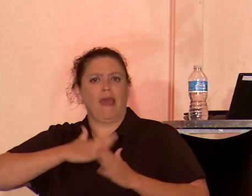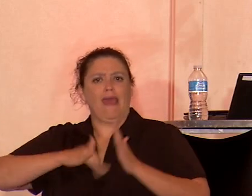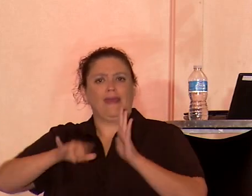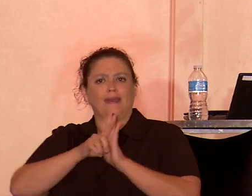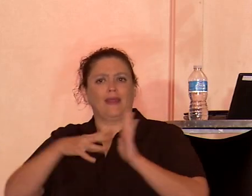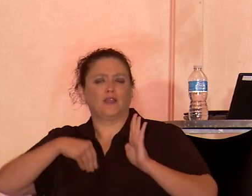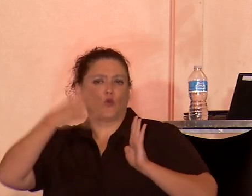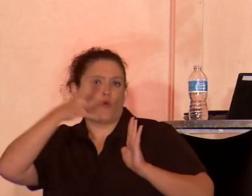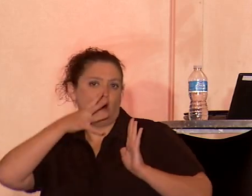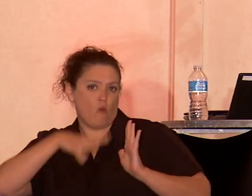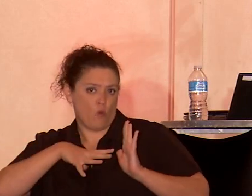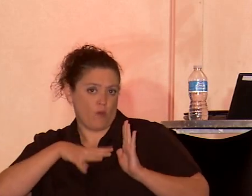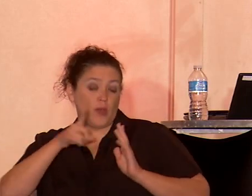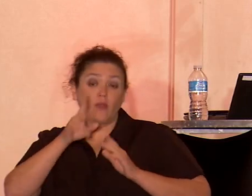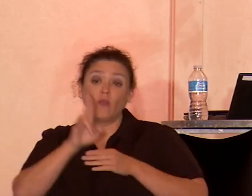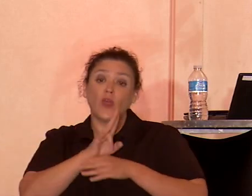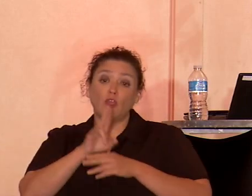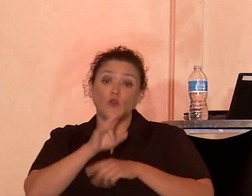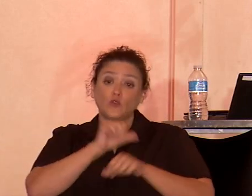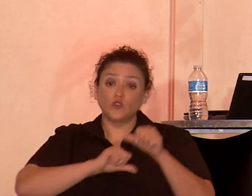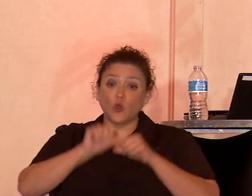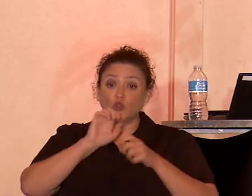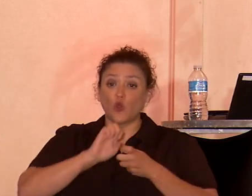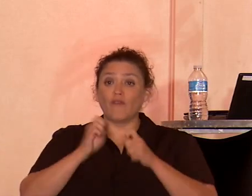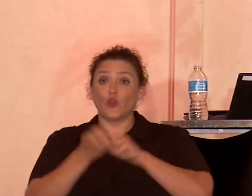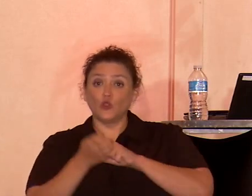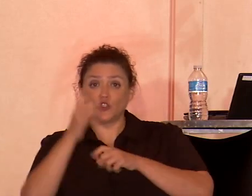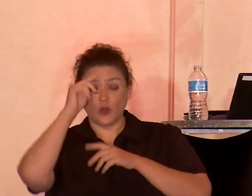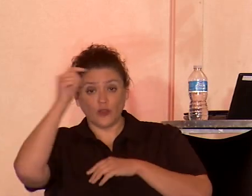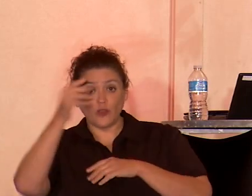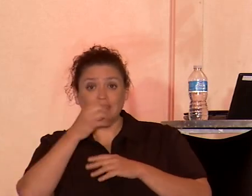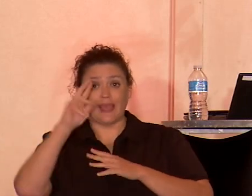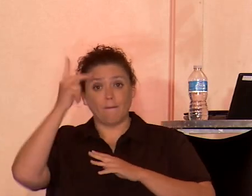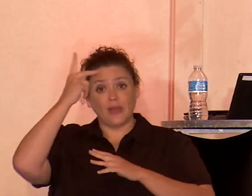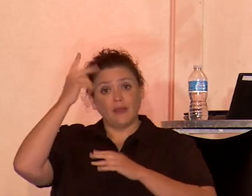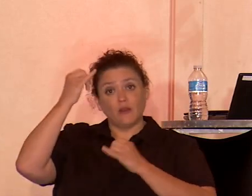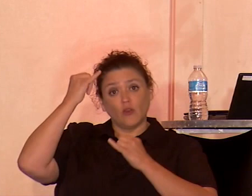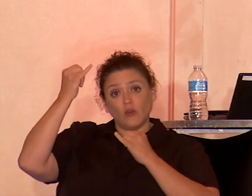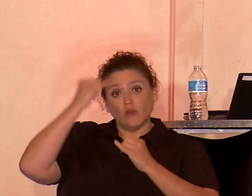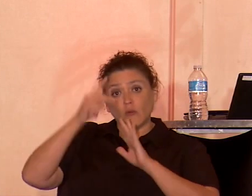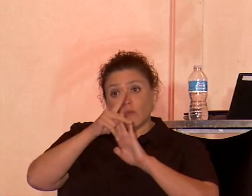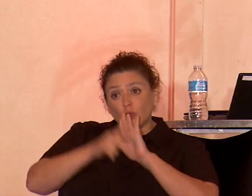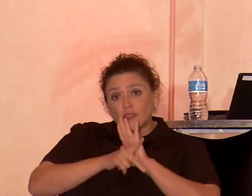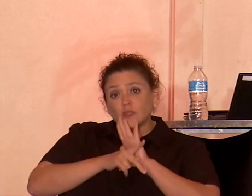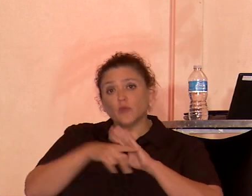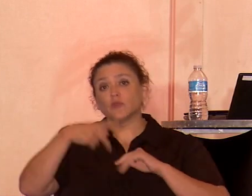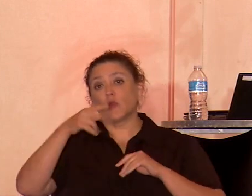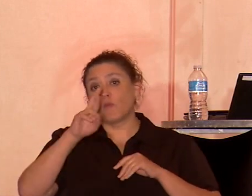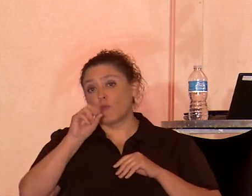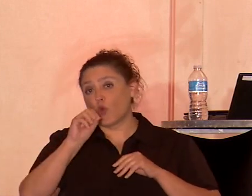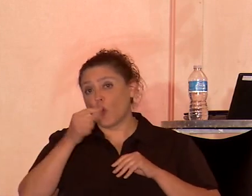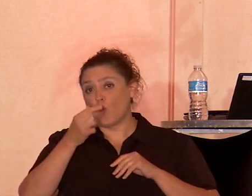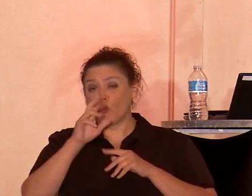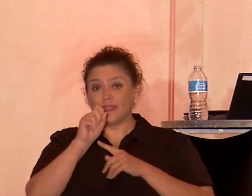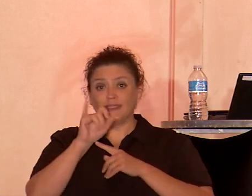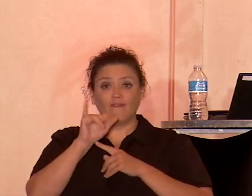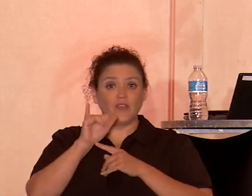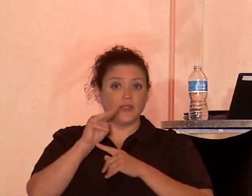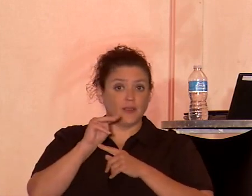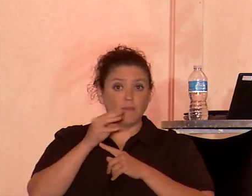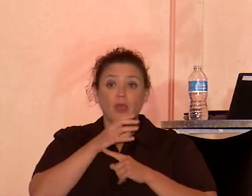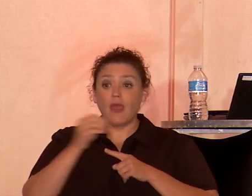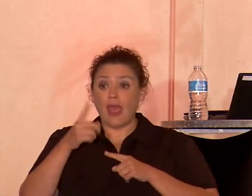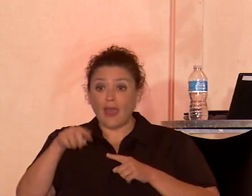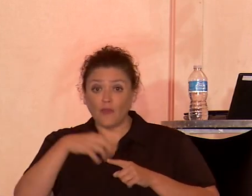social evolutionary theories and political ideology, i.e. progressivism. And these white proponents of